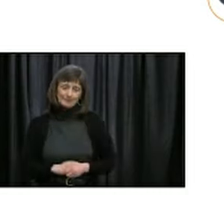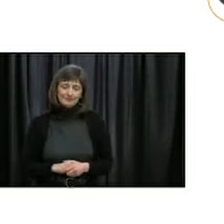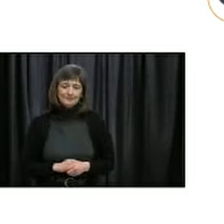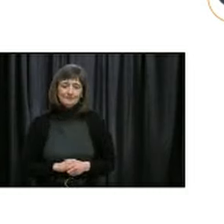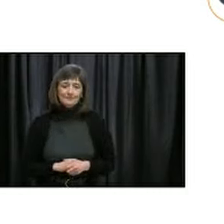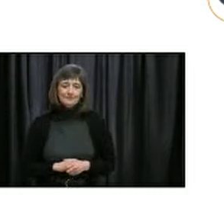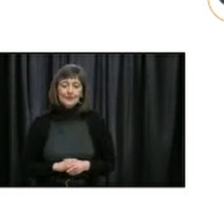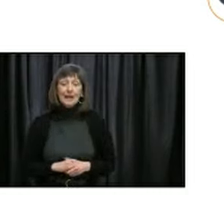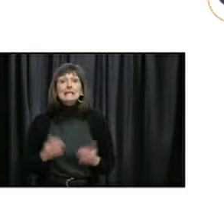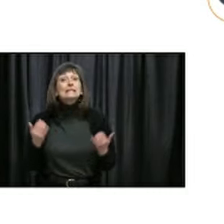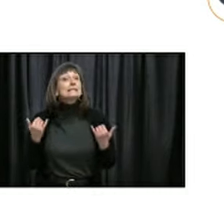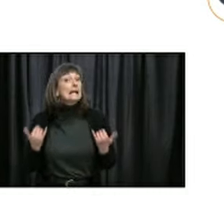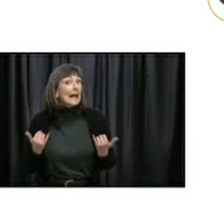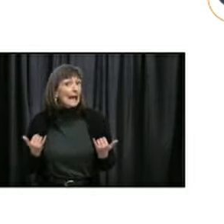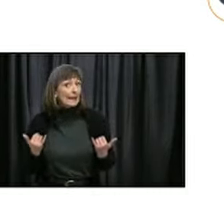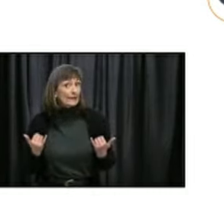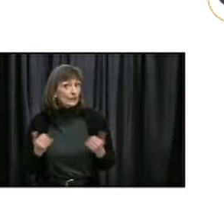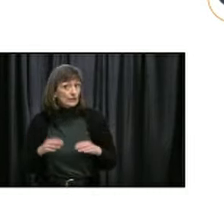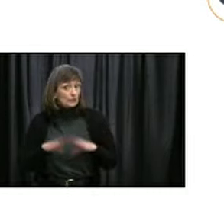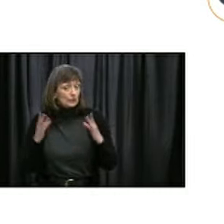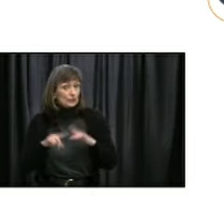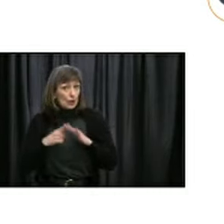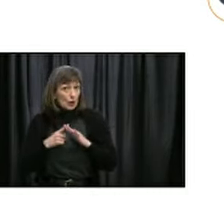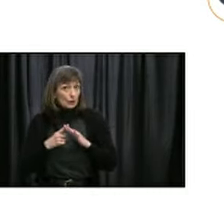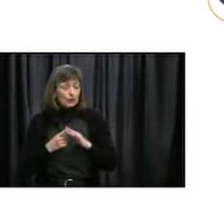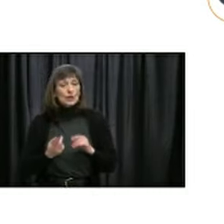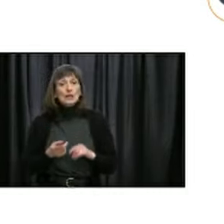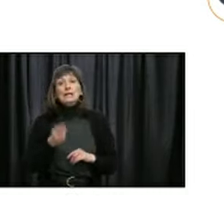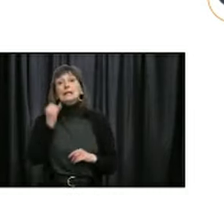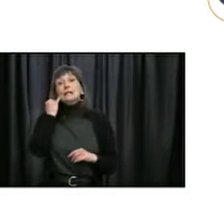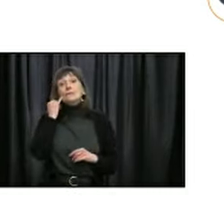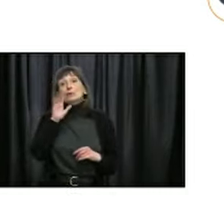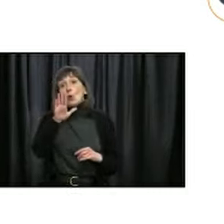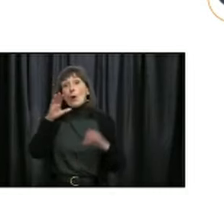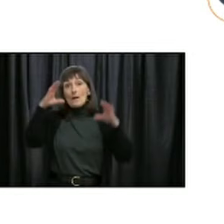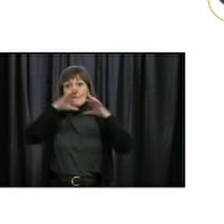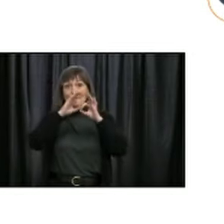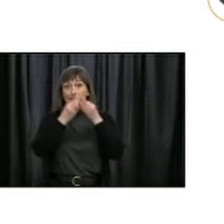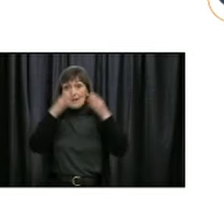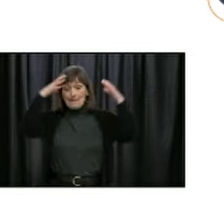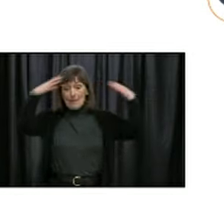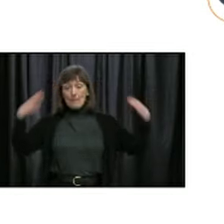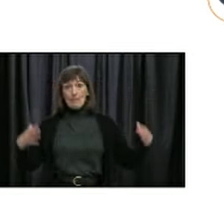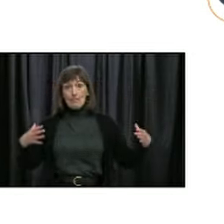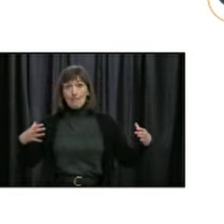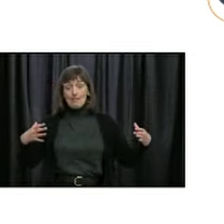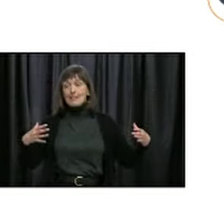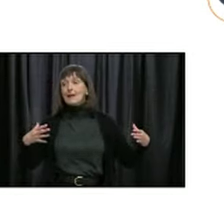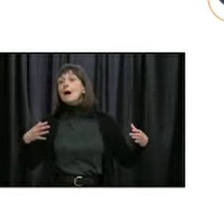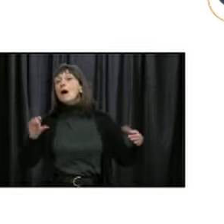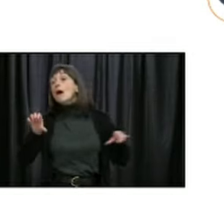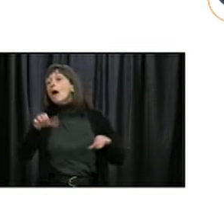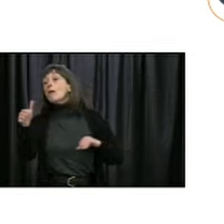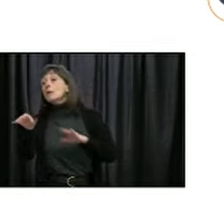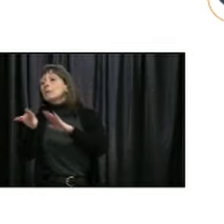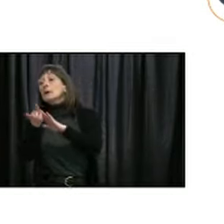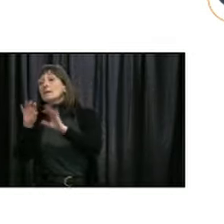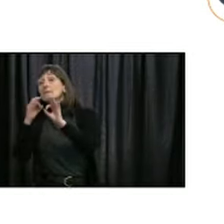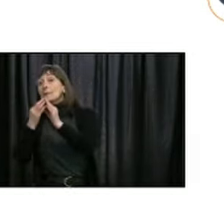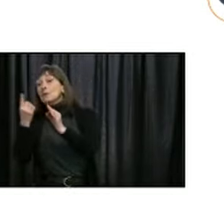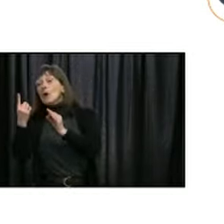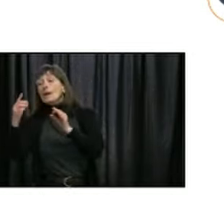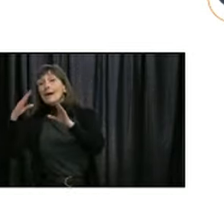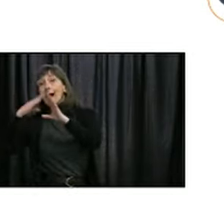Effective today, two household bubbles can now join together. I know it's been a really hard six weeks,